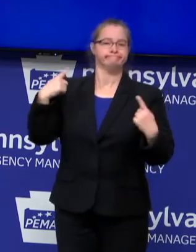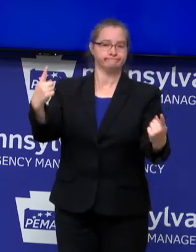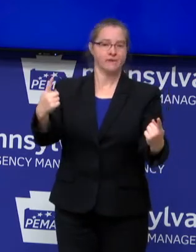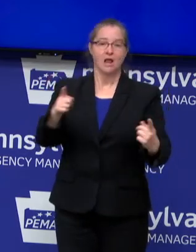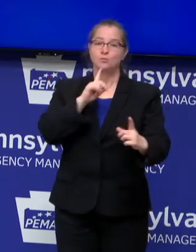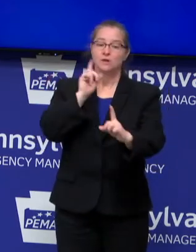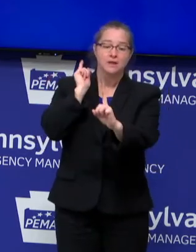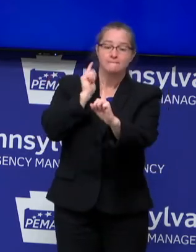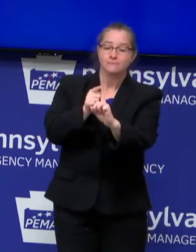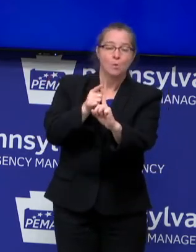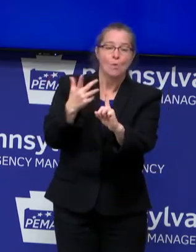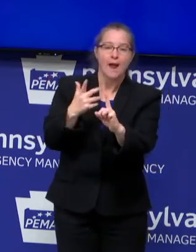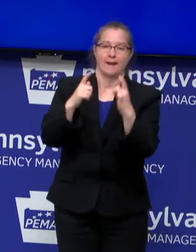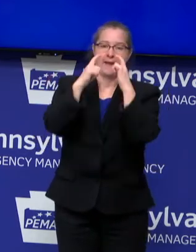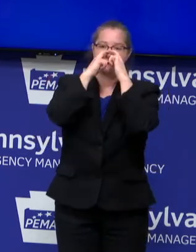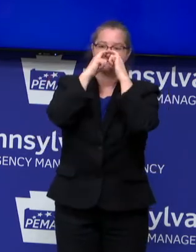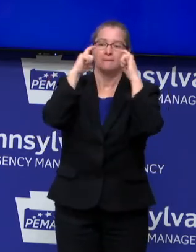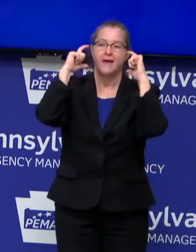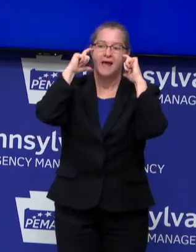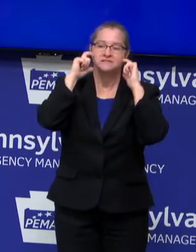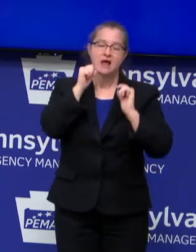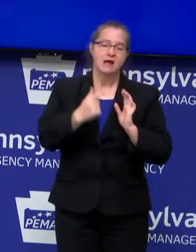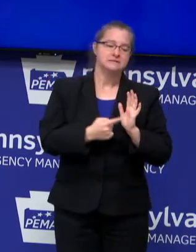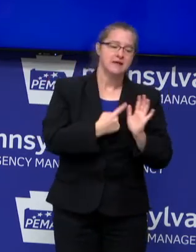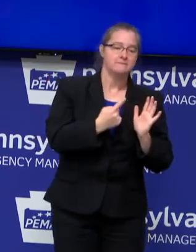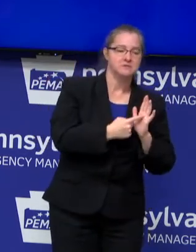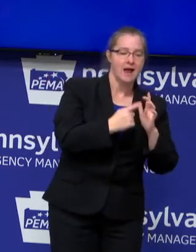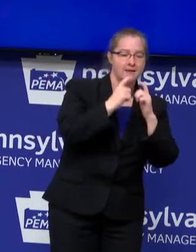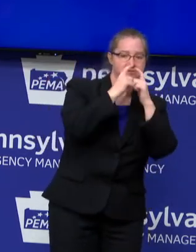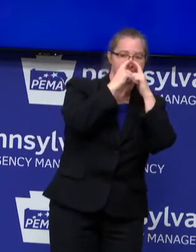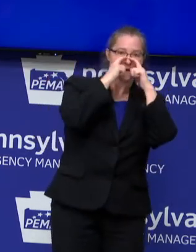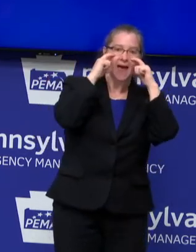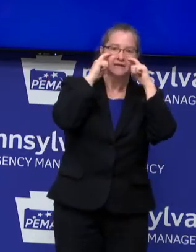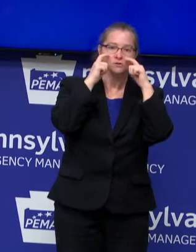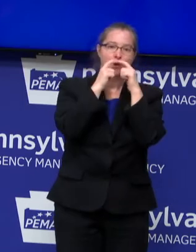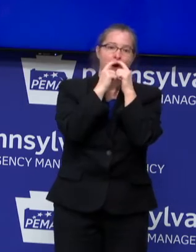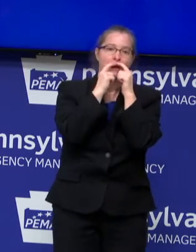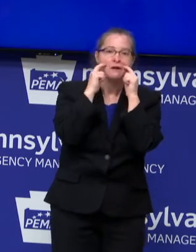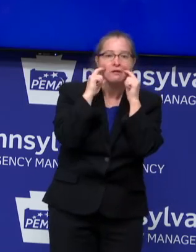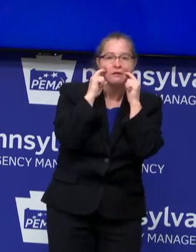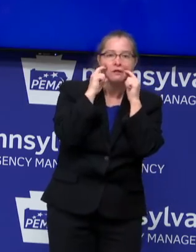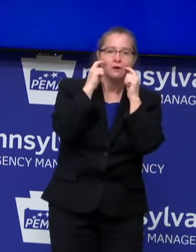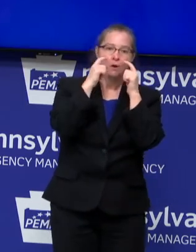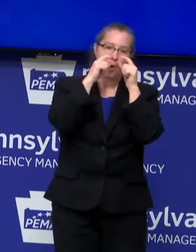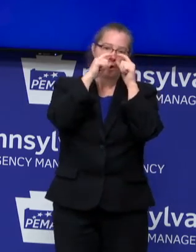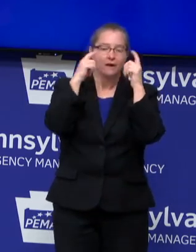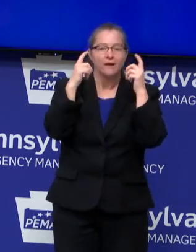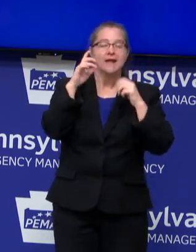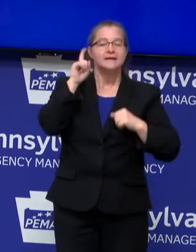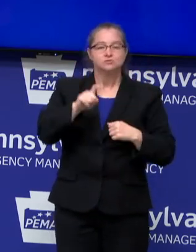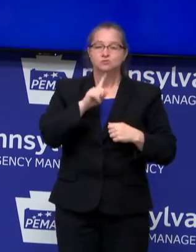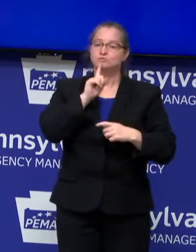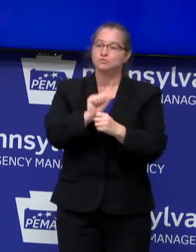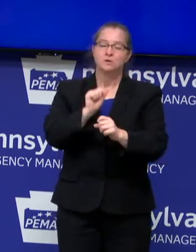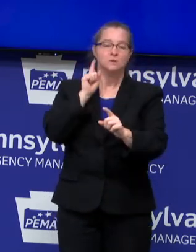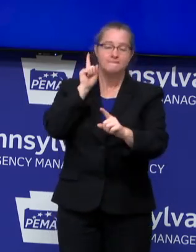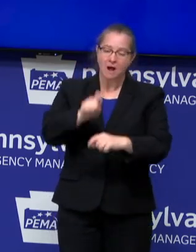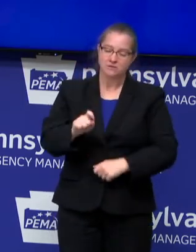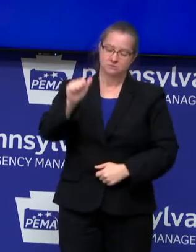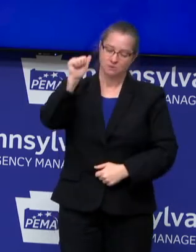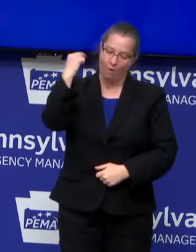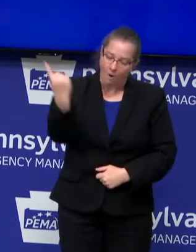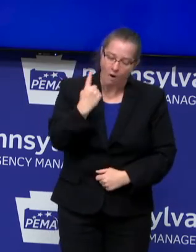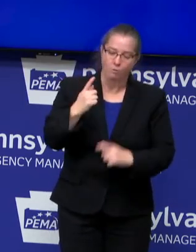wearing a mask and not sometimes wearing a mask, not partially wearing a mask, not covering your nose. It is about being diligent.